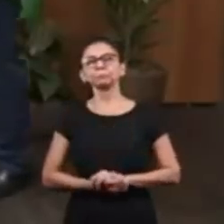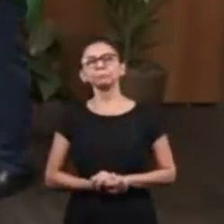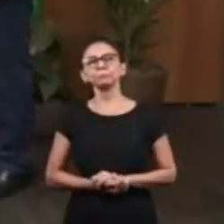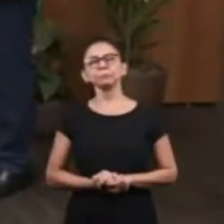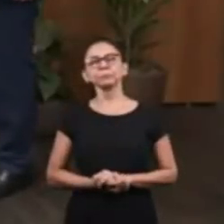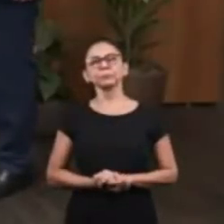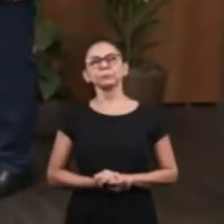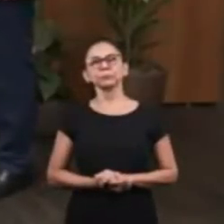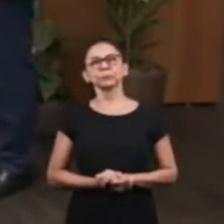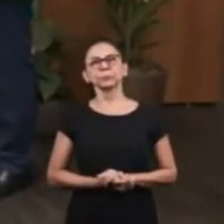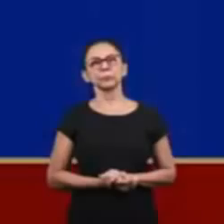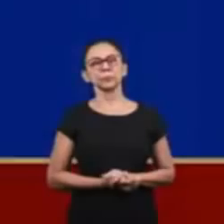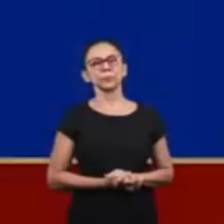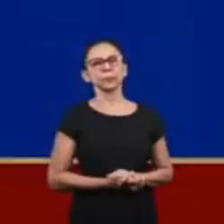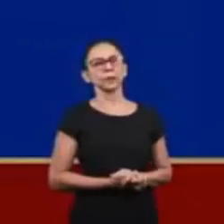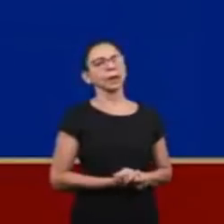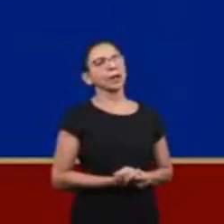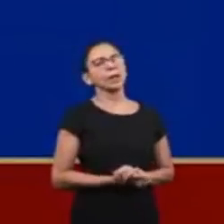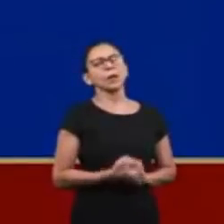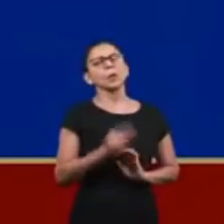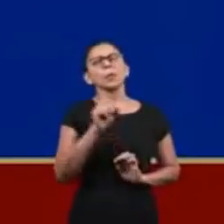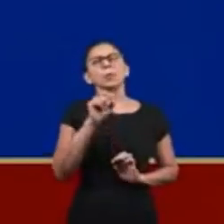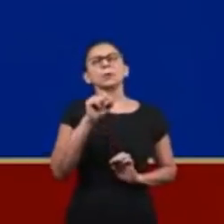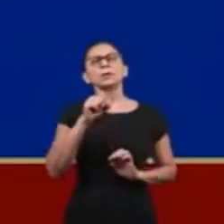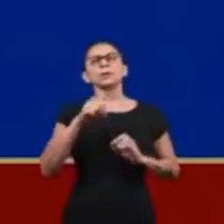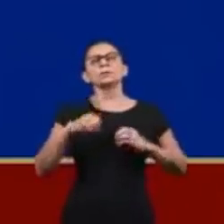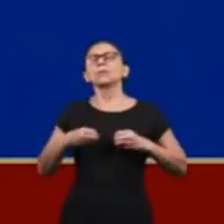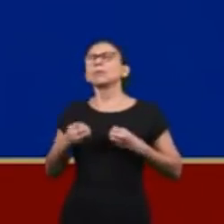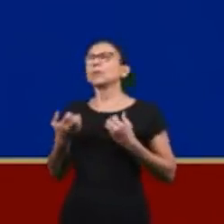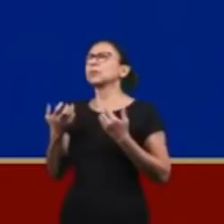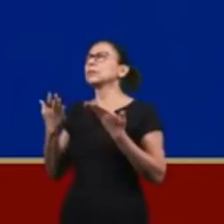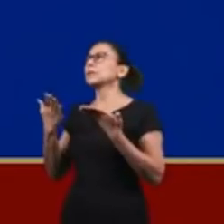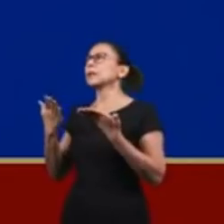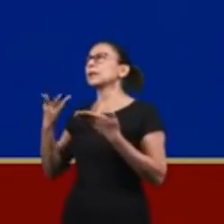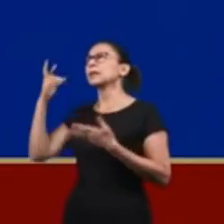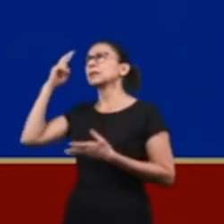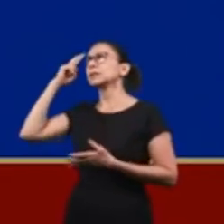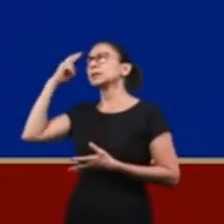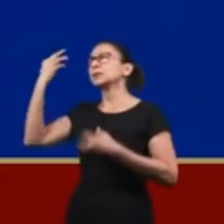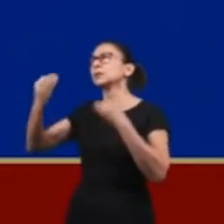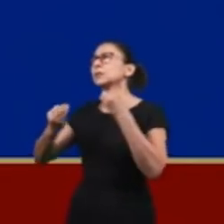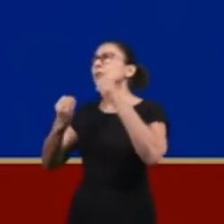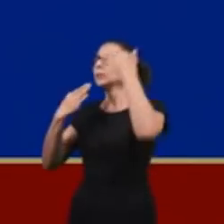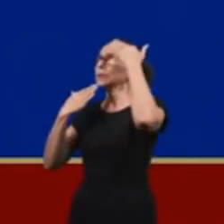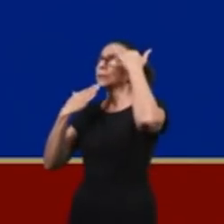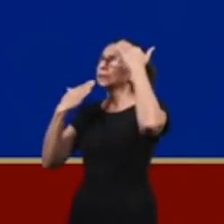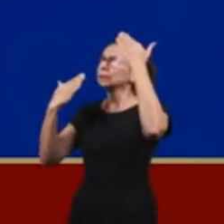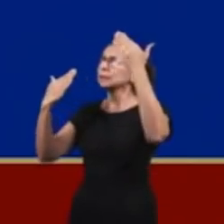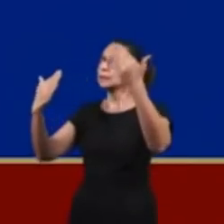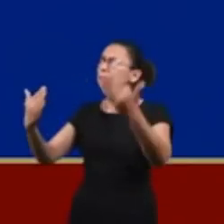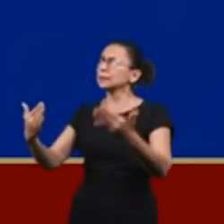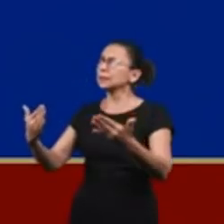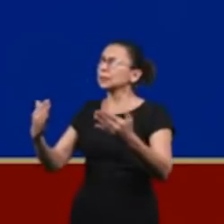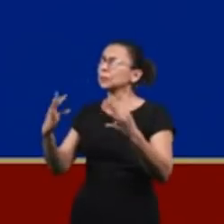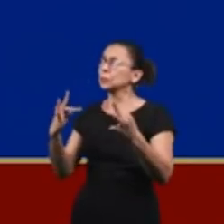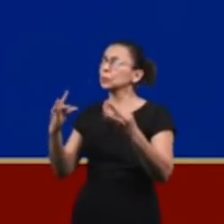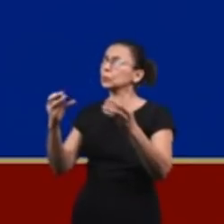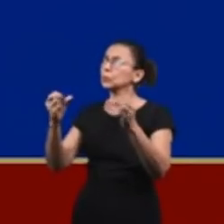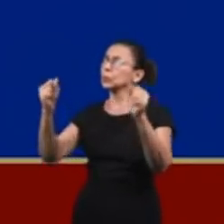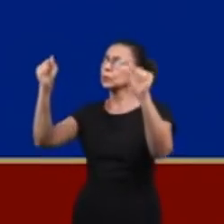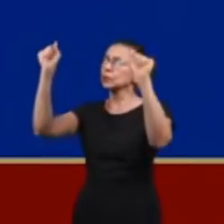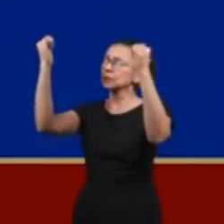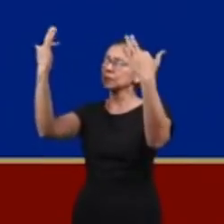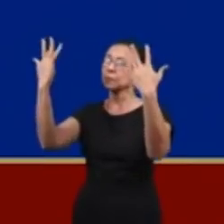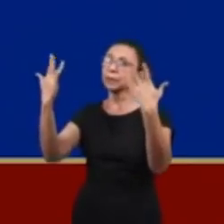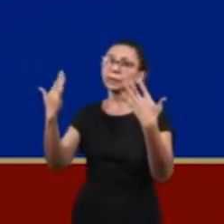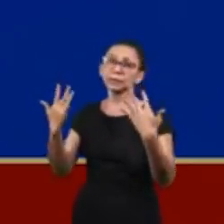that question, Sergio. The biblical text says, What shall I render to the Lord for all his benefits toward me?